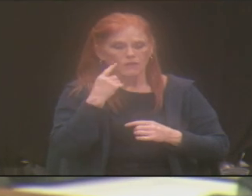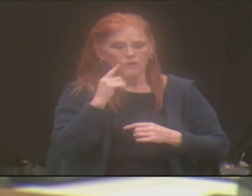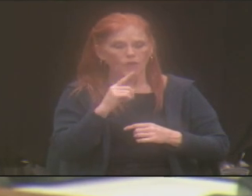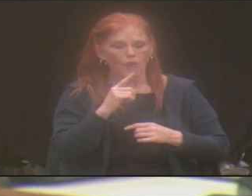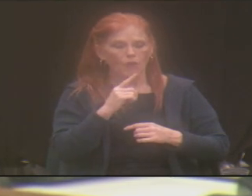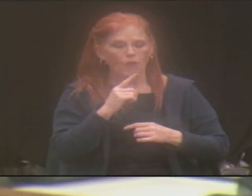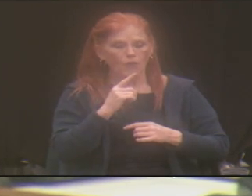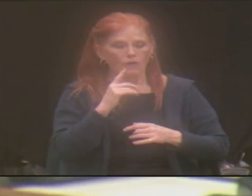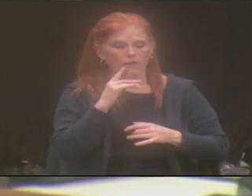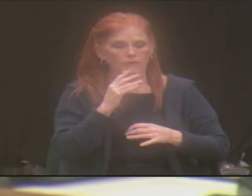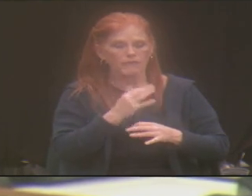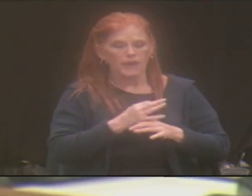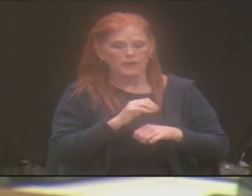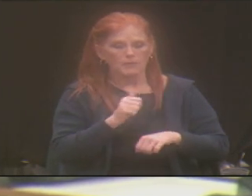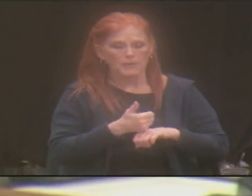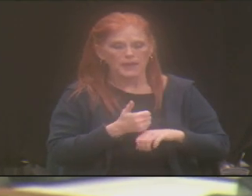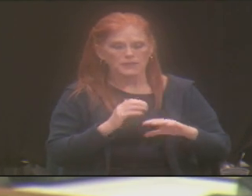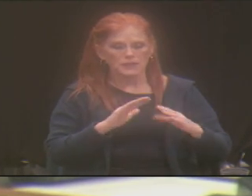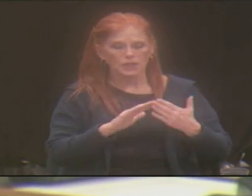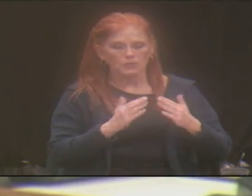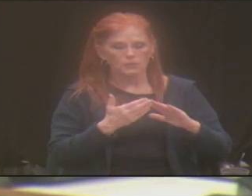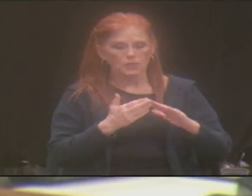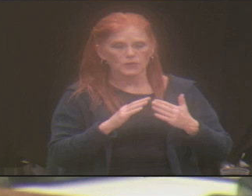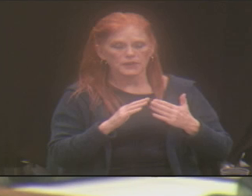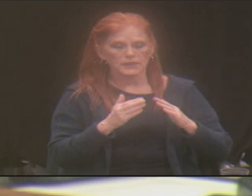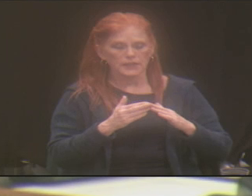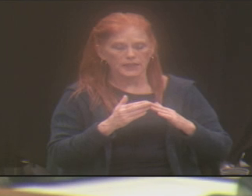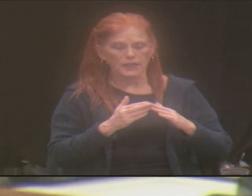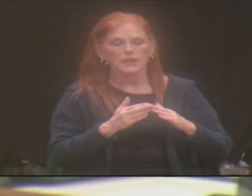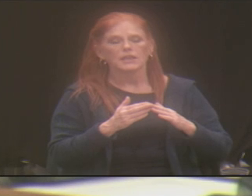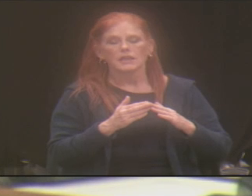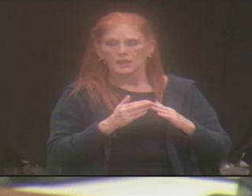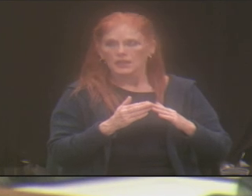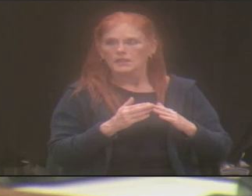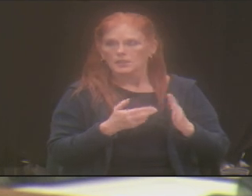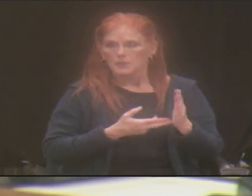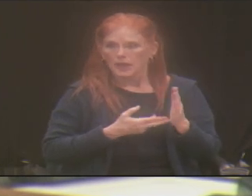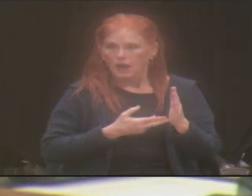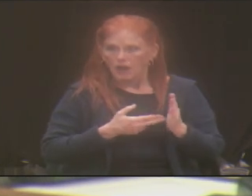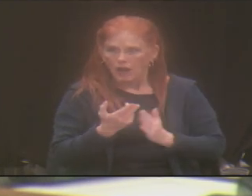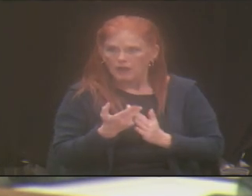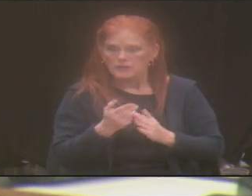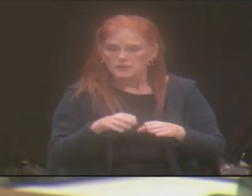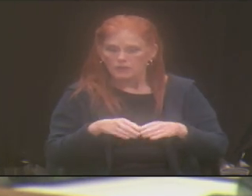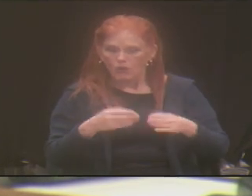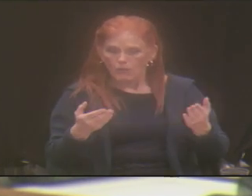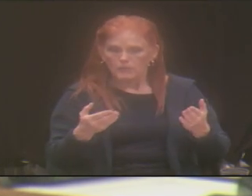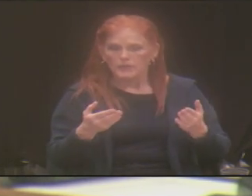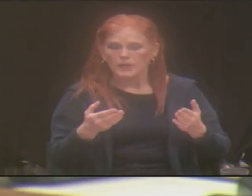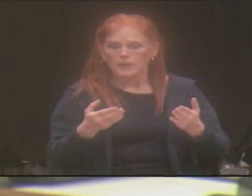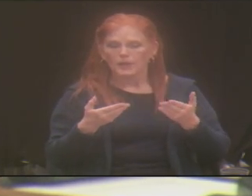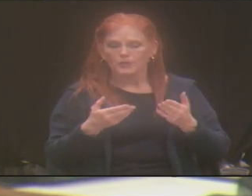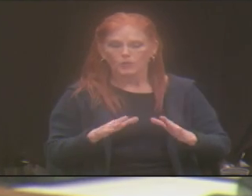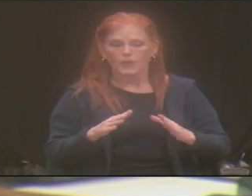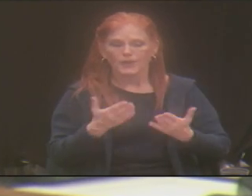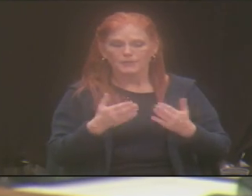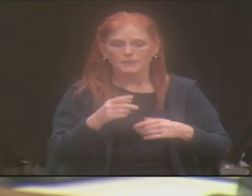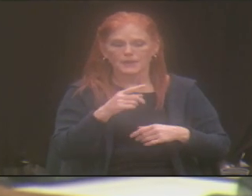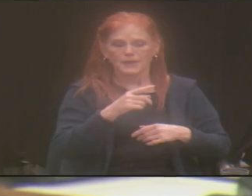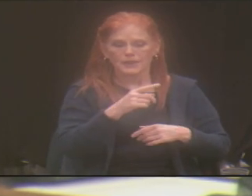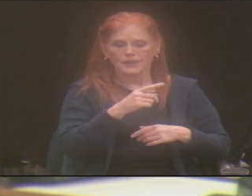-based community to speak very honestly and dynamically about how maybe they have